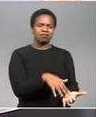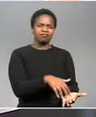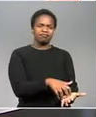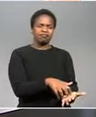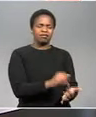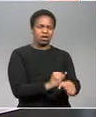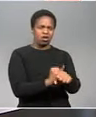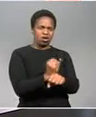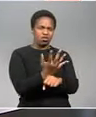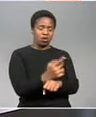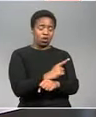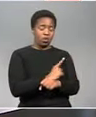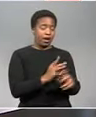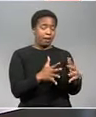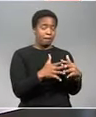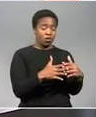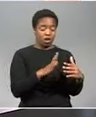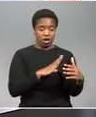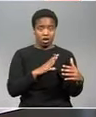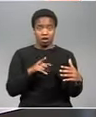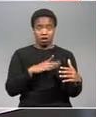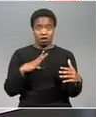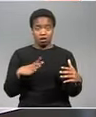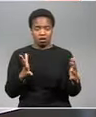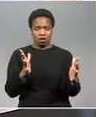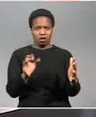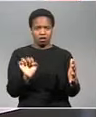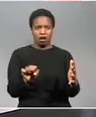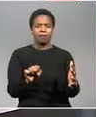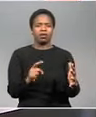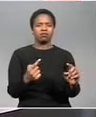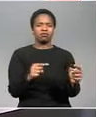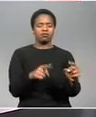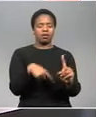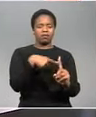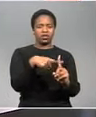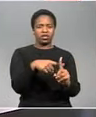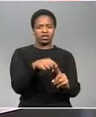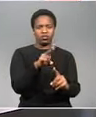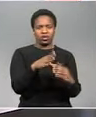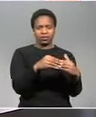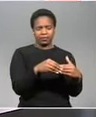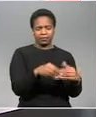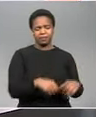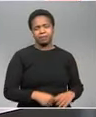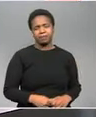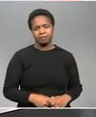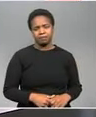trade after the dollar lifted to near two week highs this on the back of positive US economic data